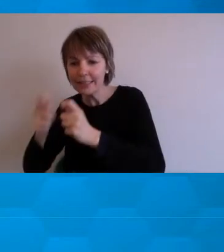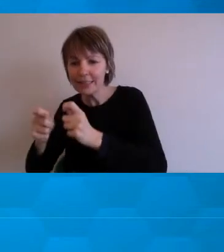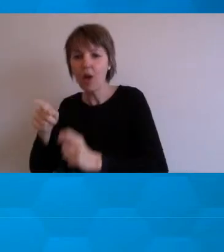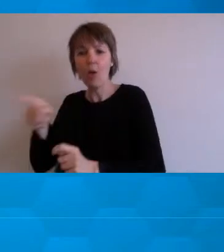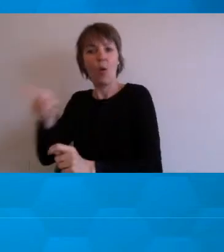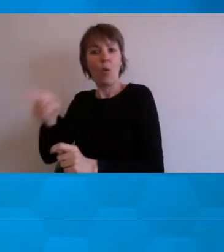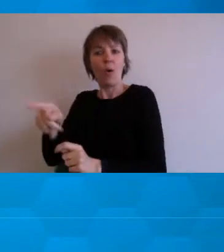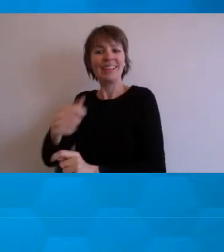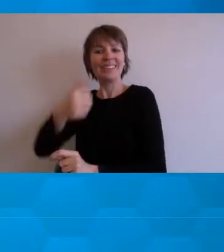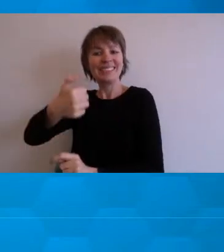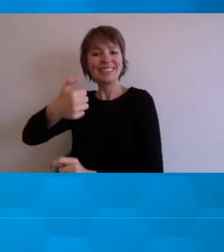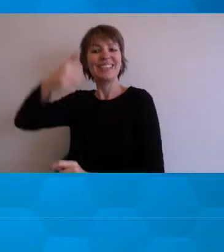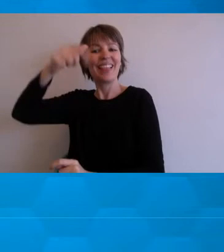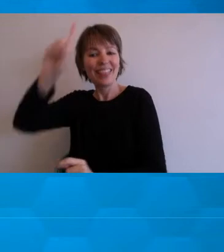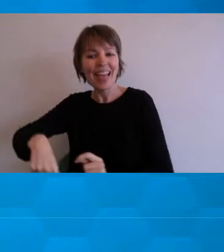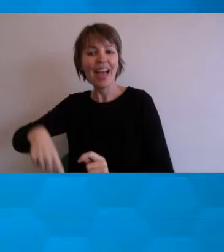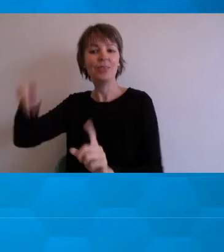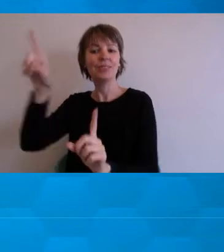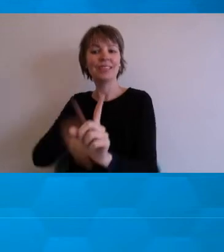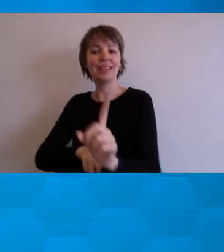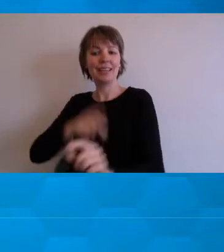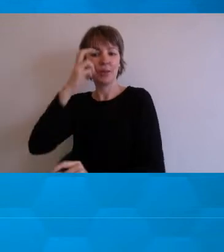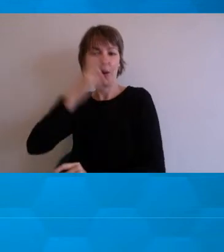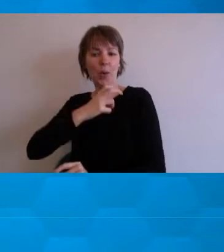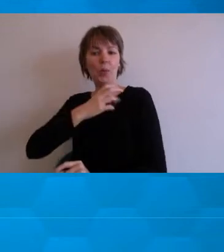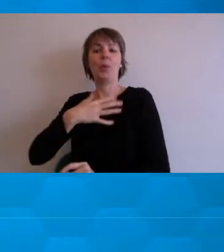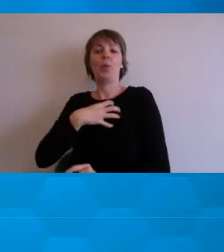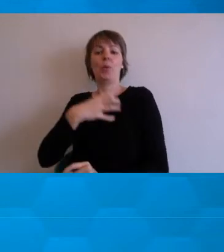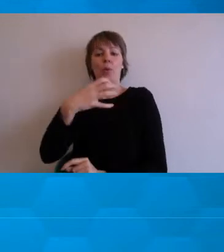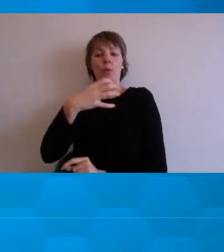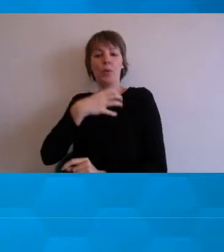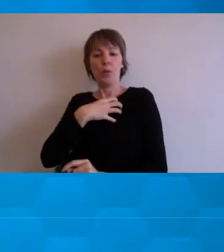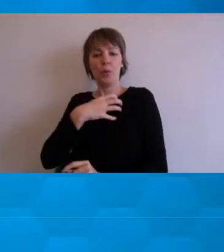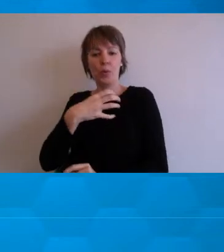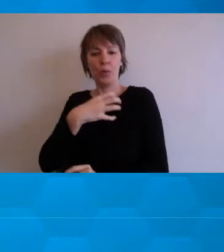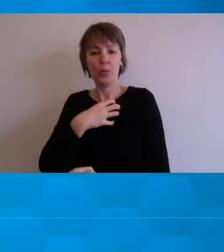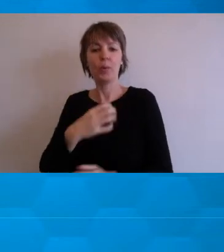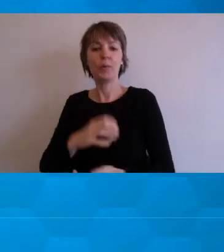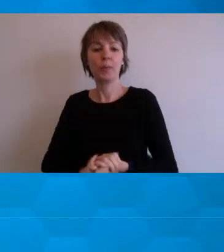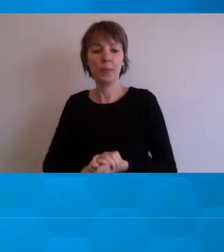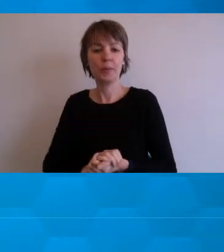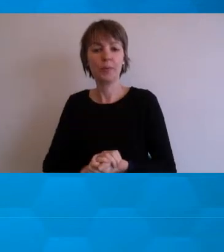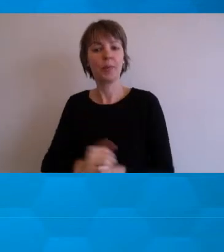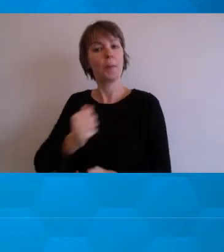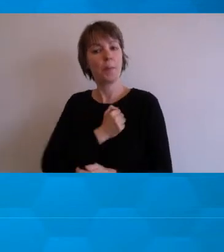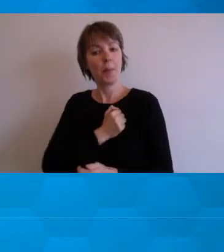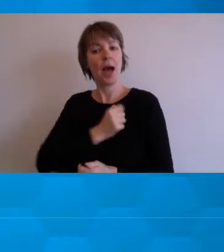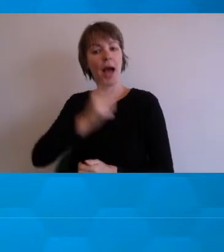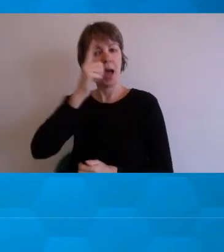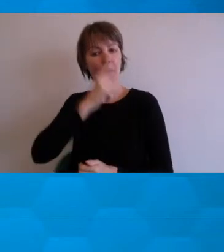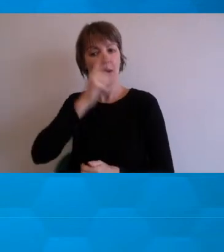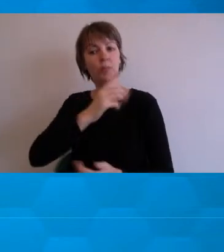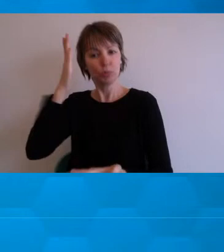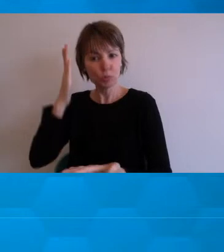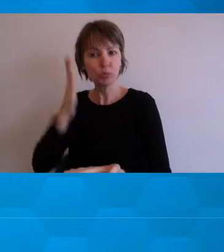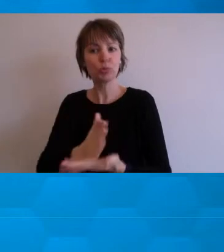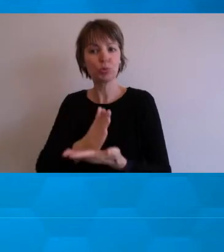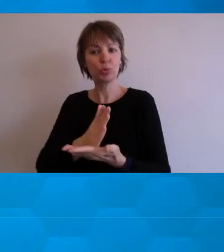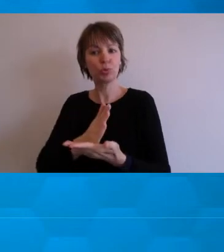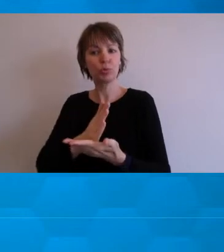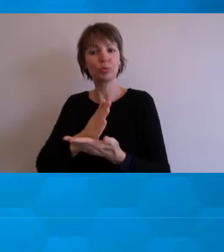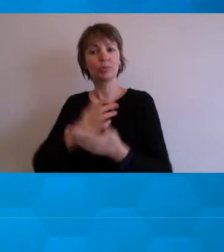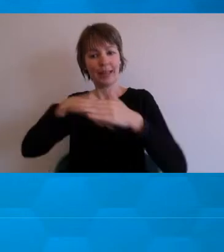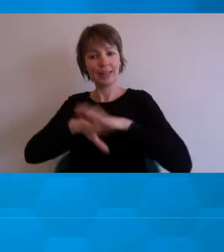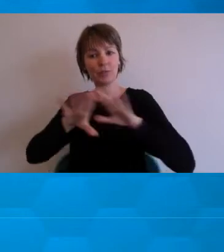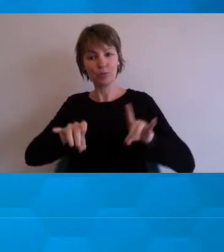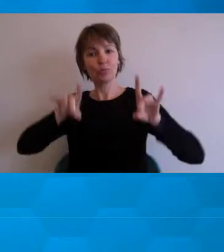significant in testing these things, as my people have been in Australia on the